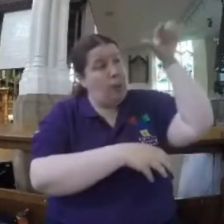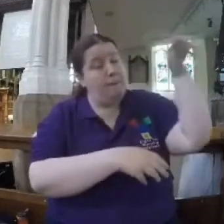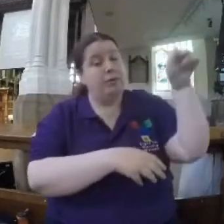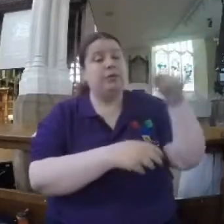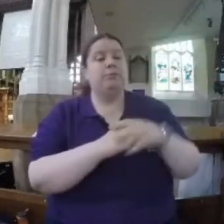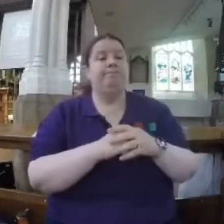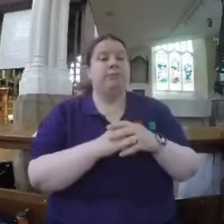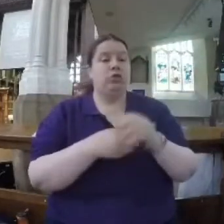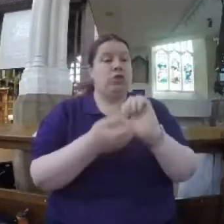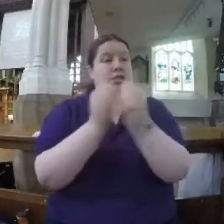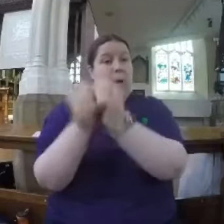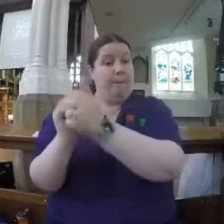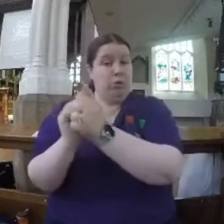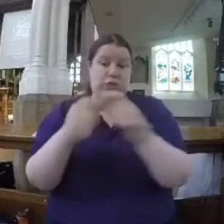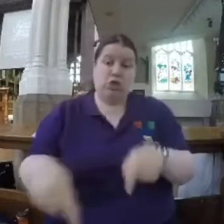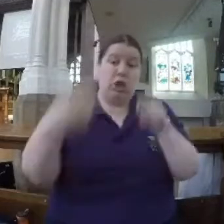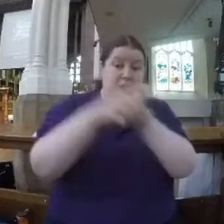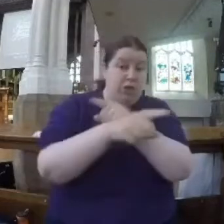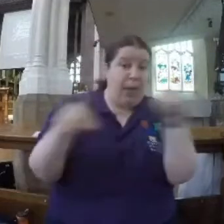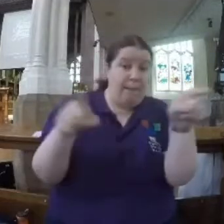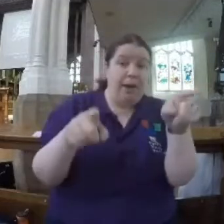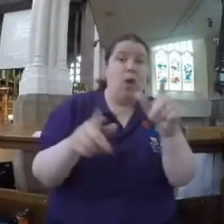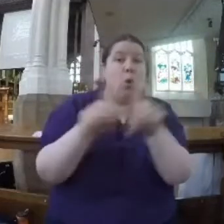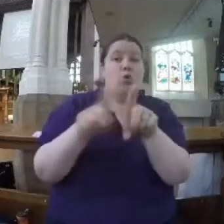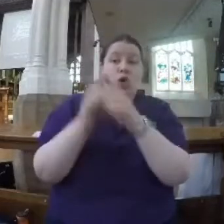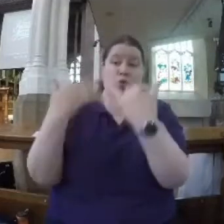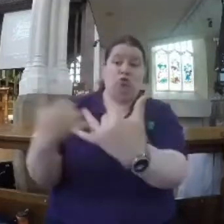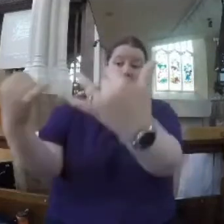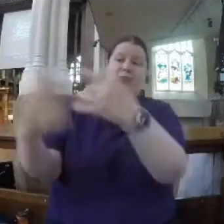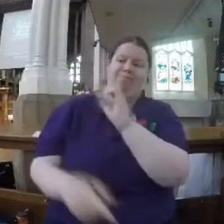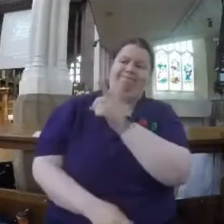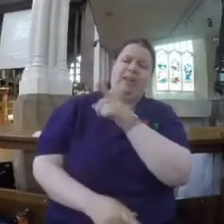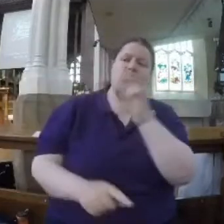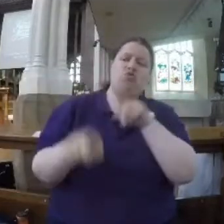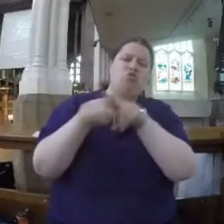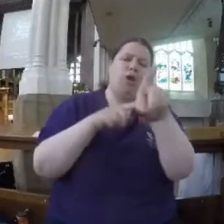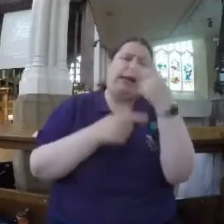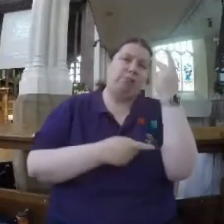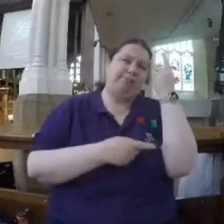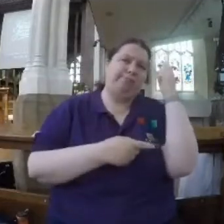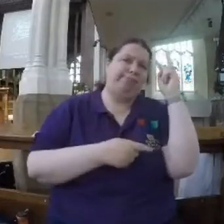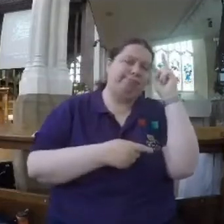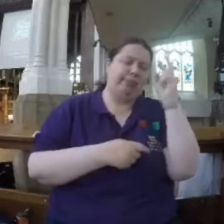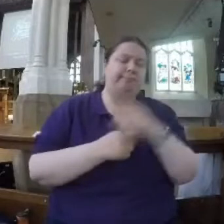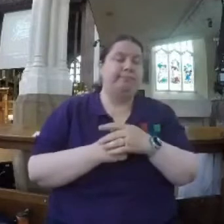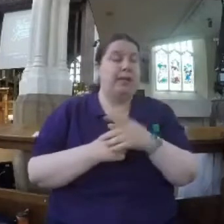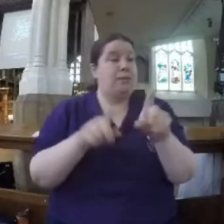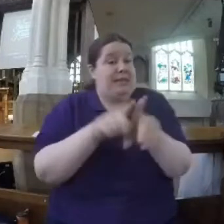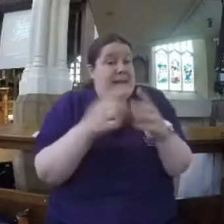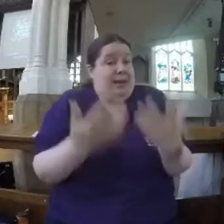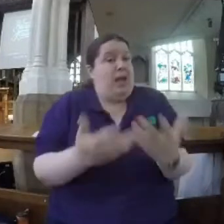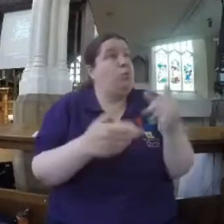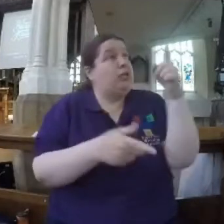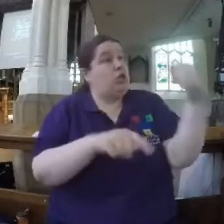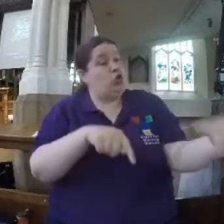disciples and the crowds to start seeing things differently. He's challenging us to see things differently.